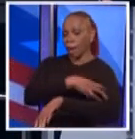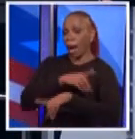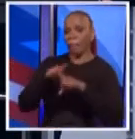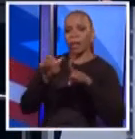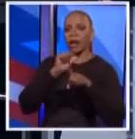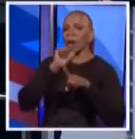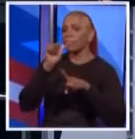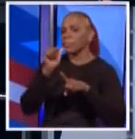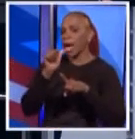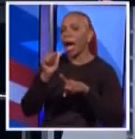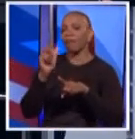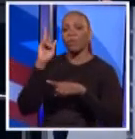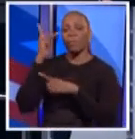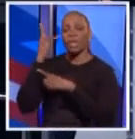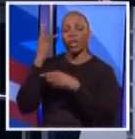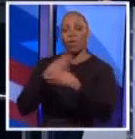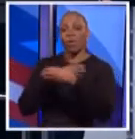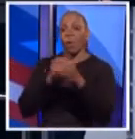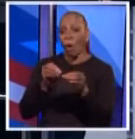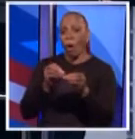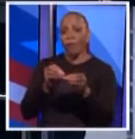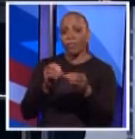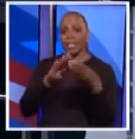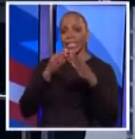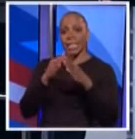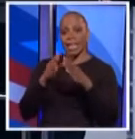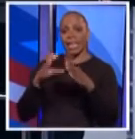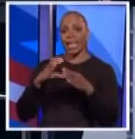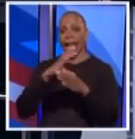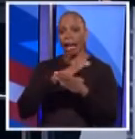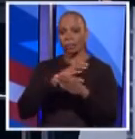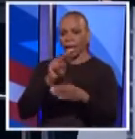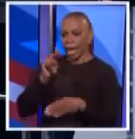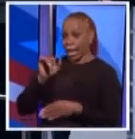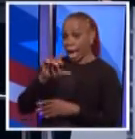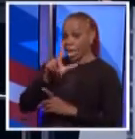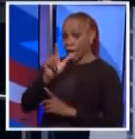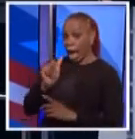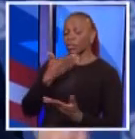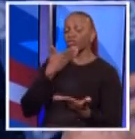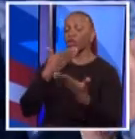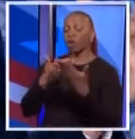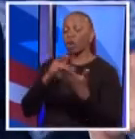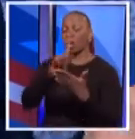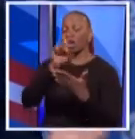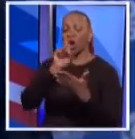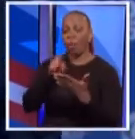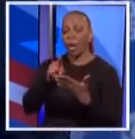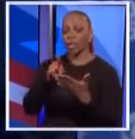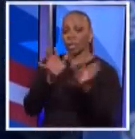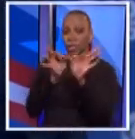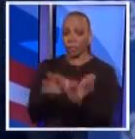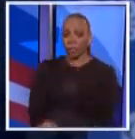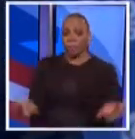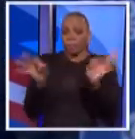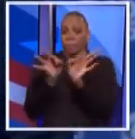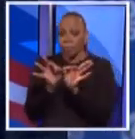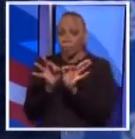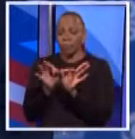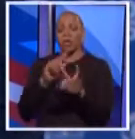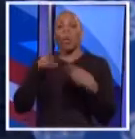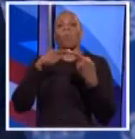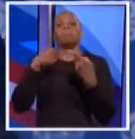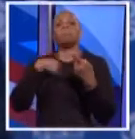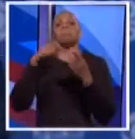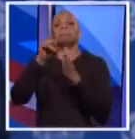understand that you have to say this. But let's talk about NYCHA because it's actually a very good question. The substance of your question is important. So when I was in the state